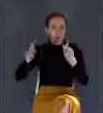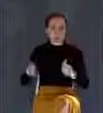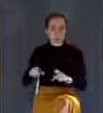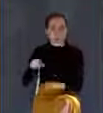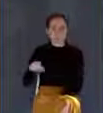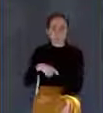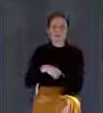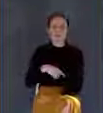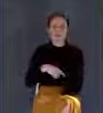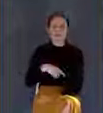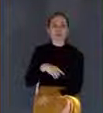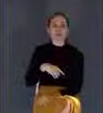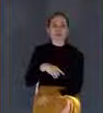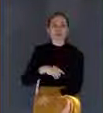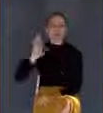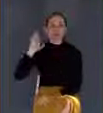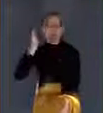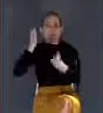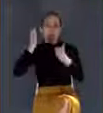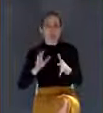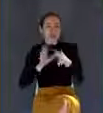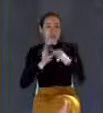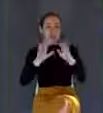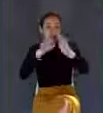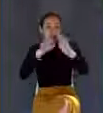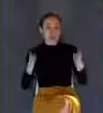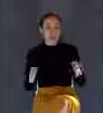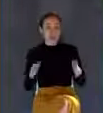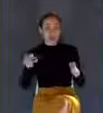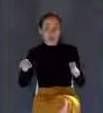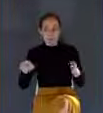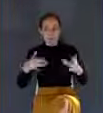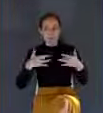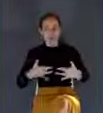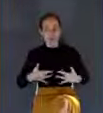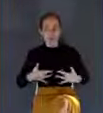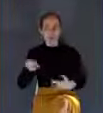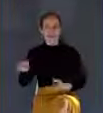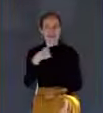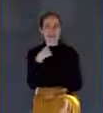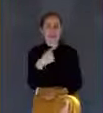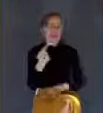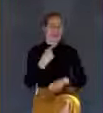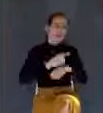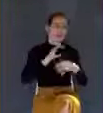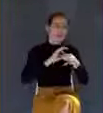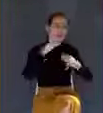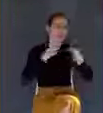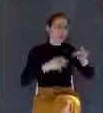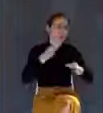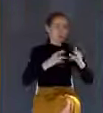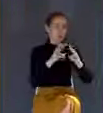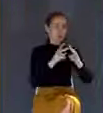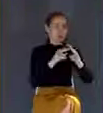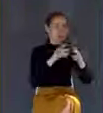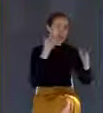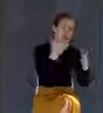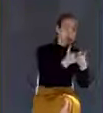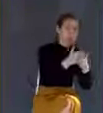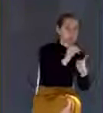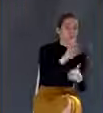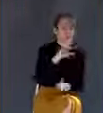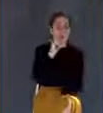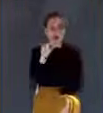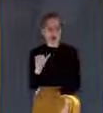adjournment. But the Speaker of the House, Davenport, said, The day of judgment is either approaching or it's not. If it's not, there's no